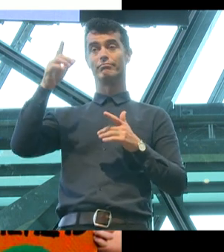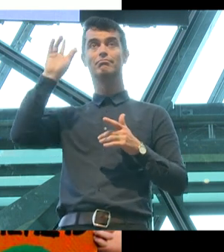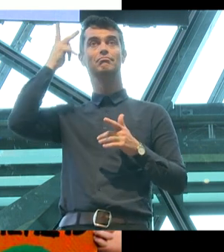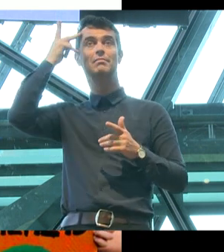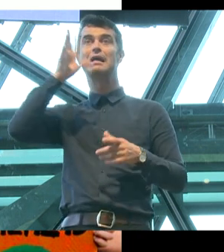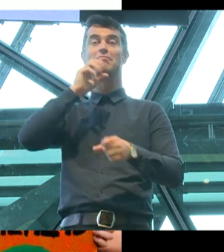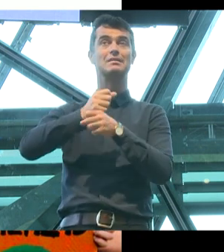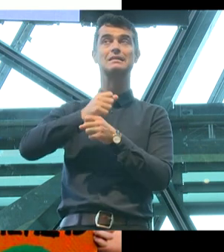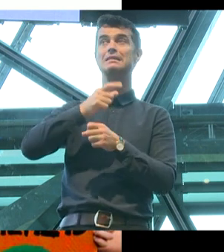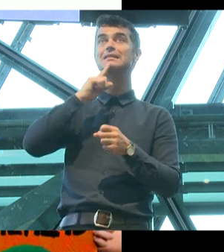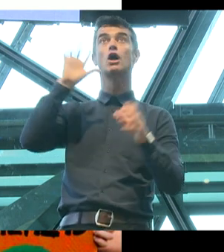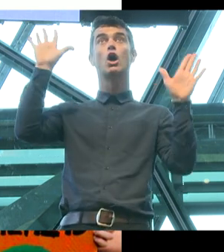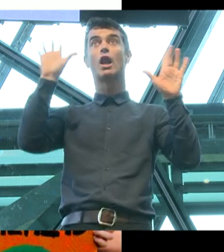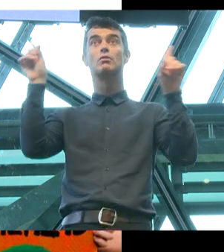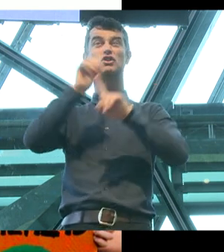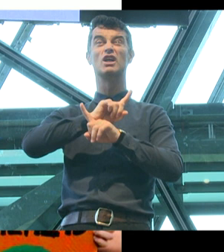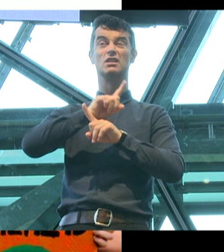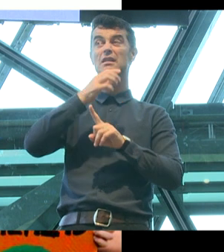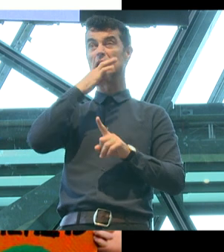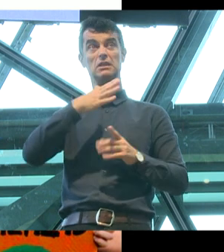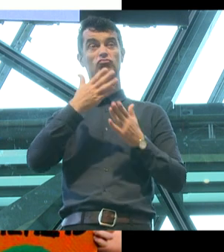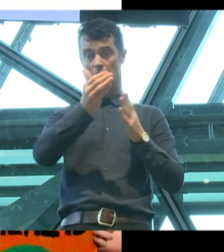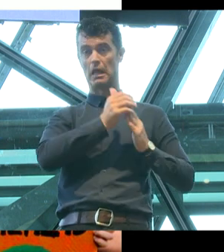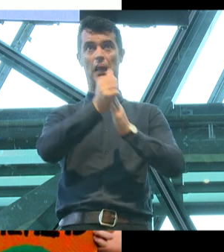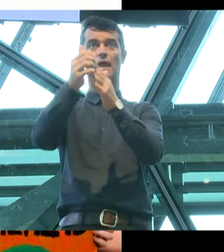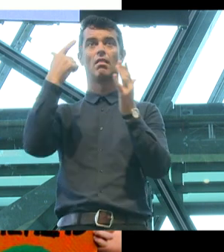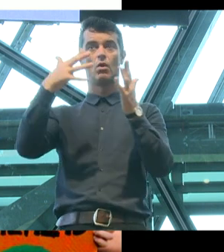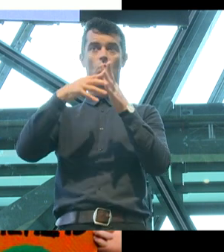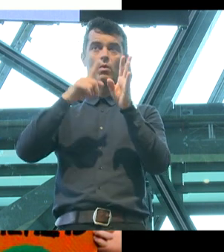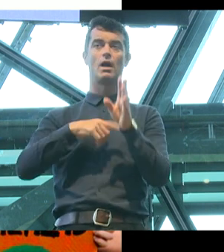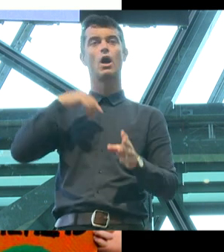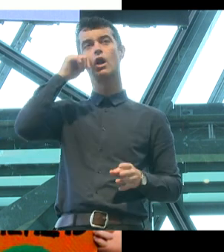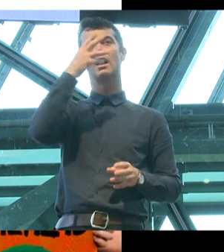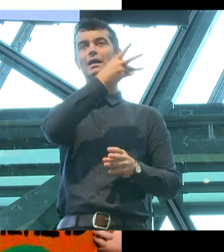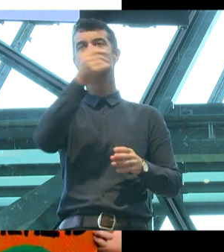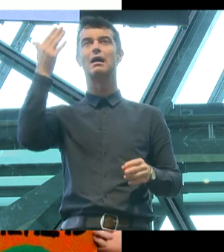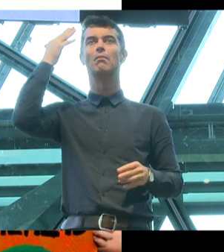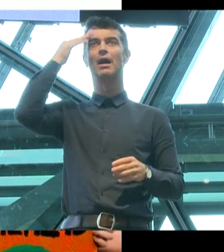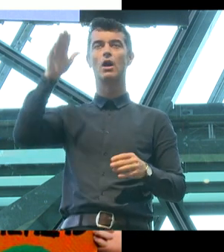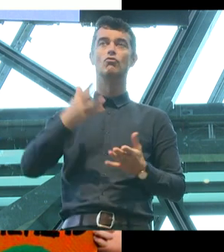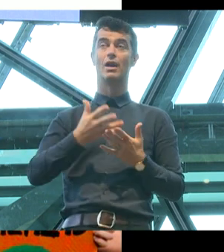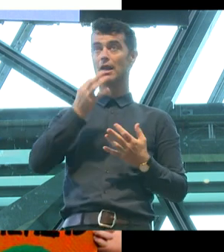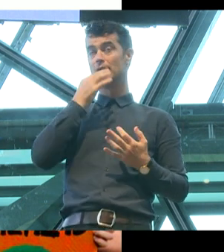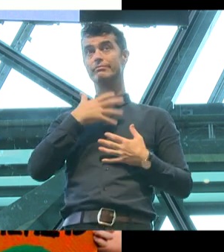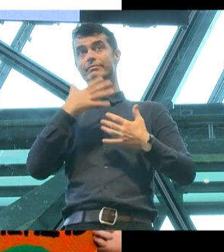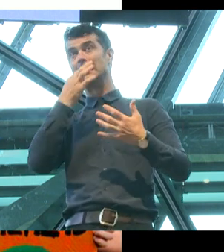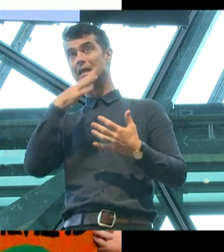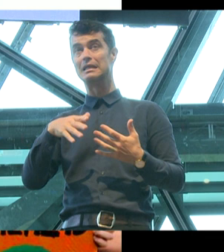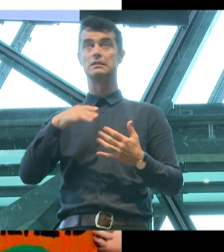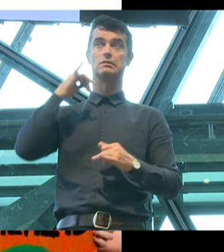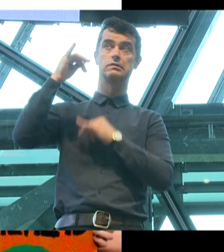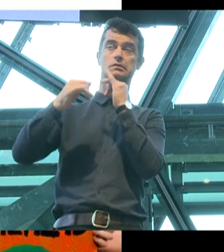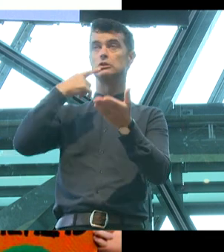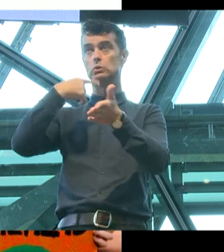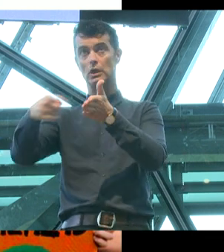change, kids sometimes are leading the way. And I know that some adults were taken aback by kids chanting and sometimes